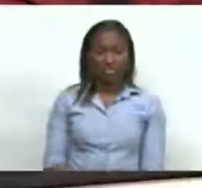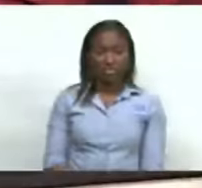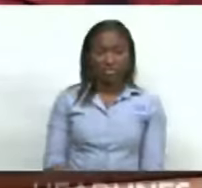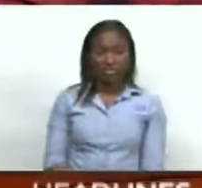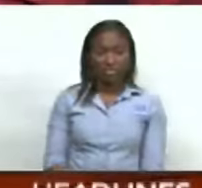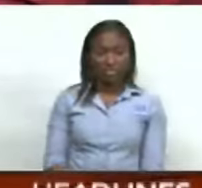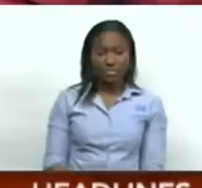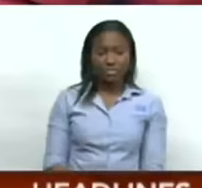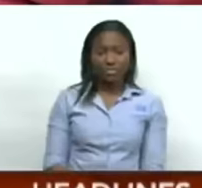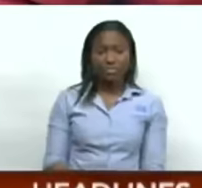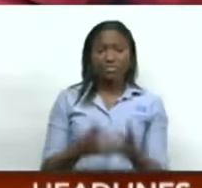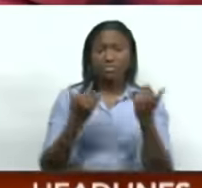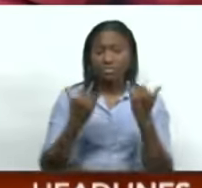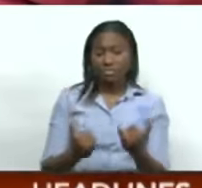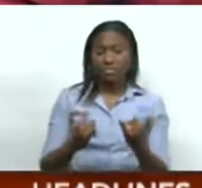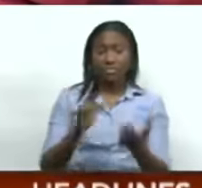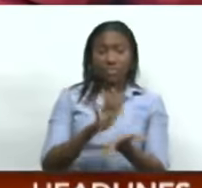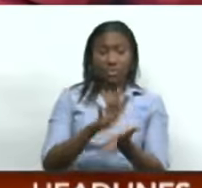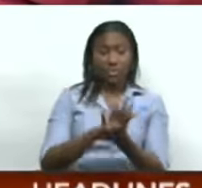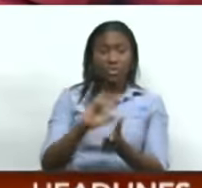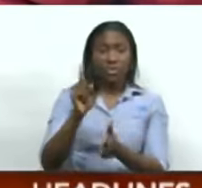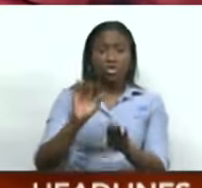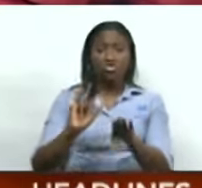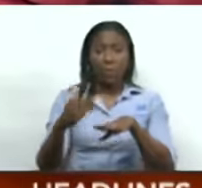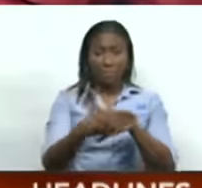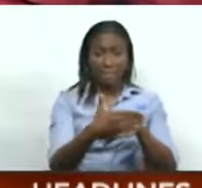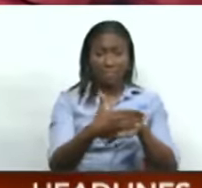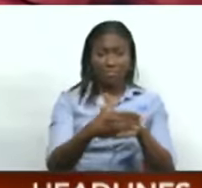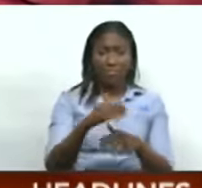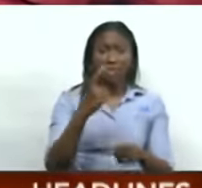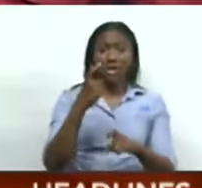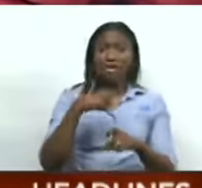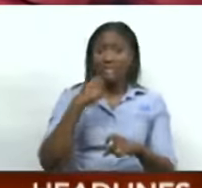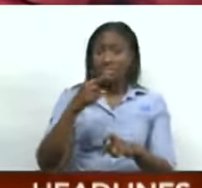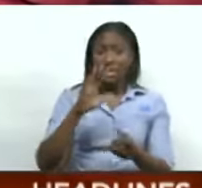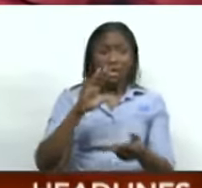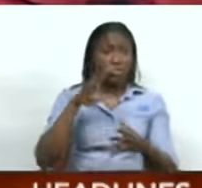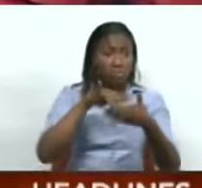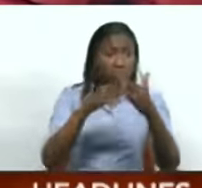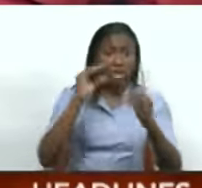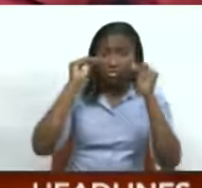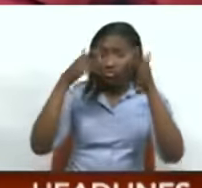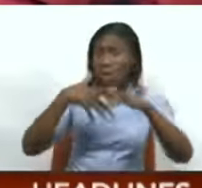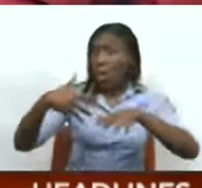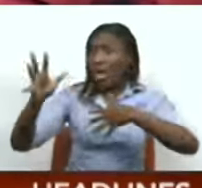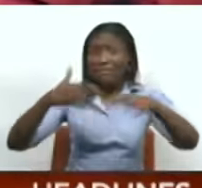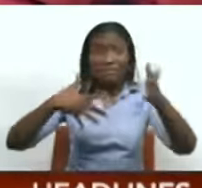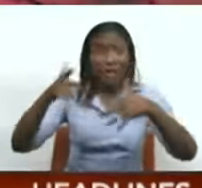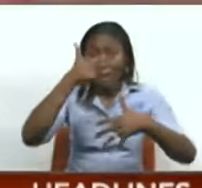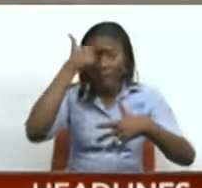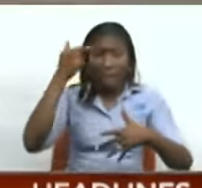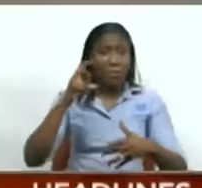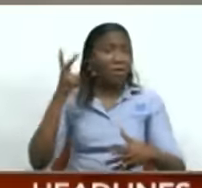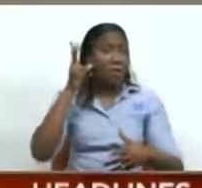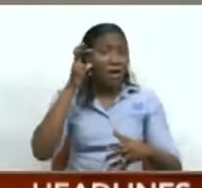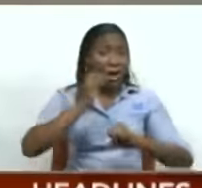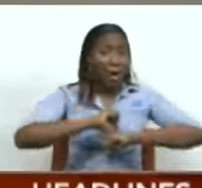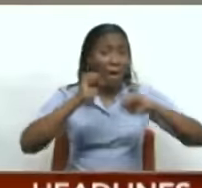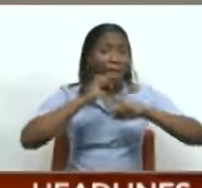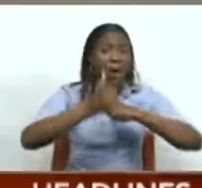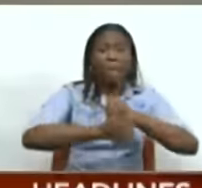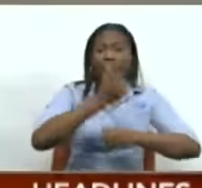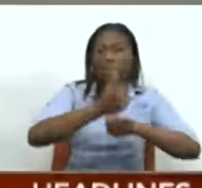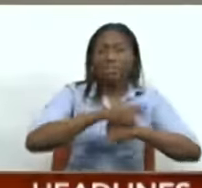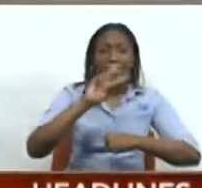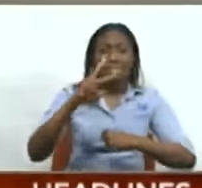More schools in Jamaica have evacuated students and staff amid bomb threats at these educational institutions. It is the second day of reports